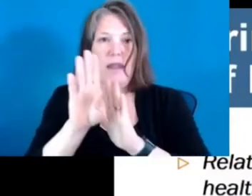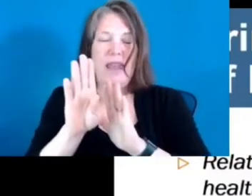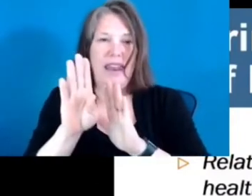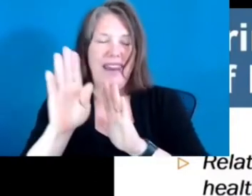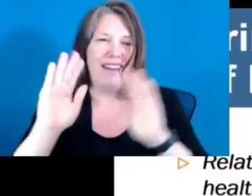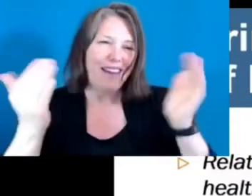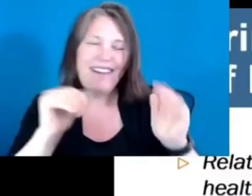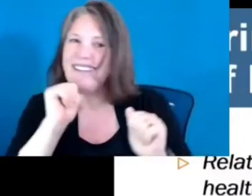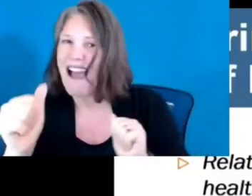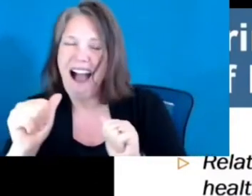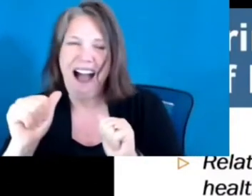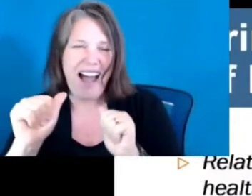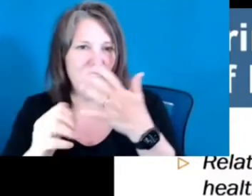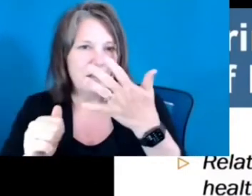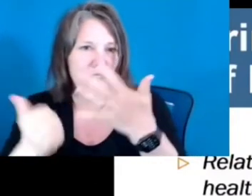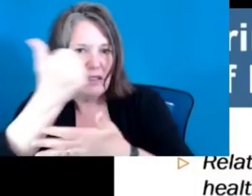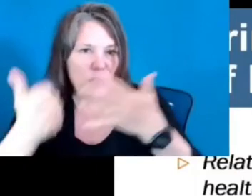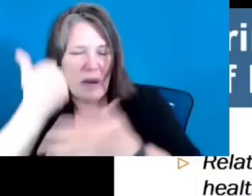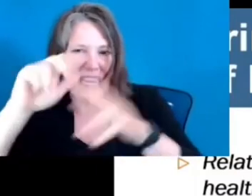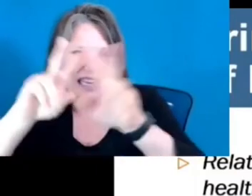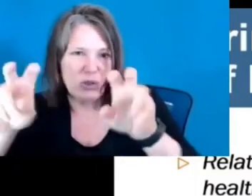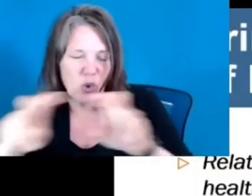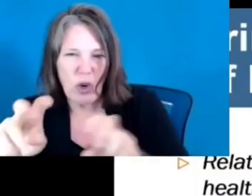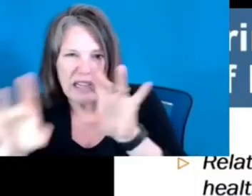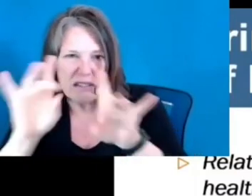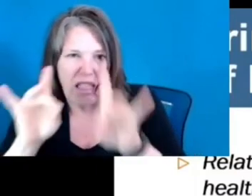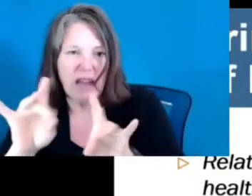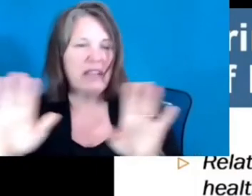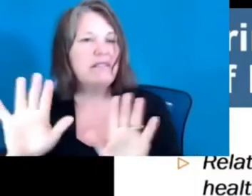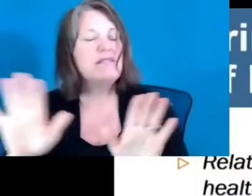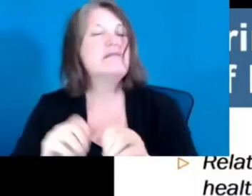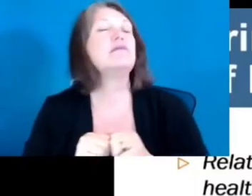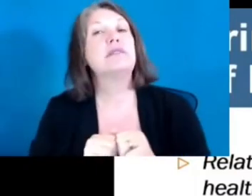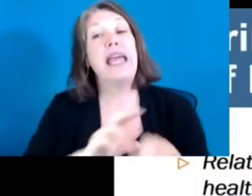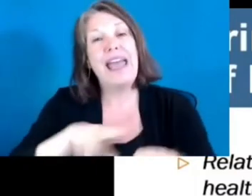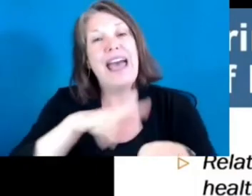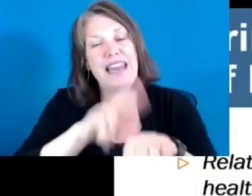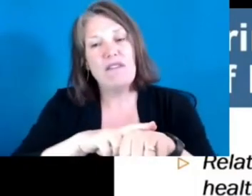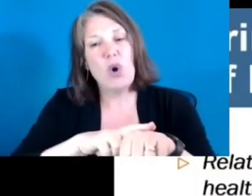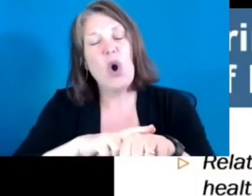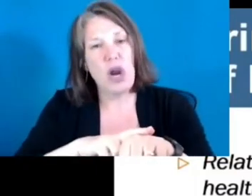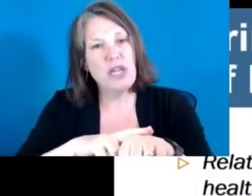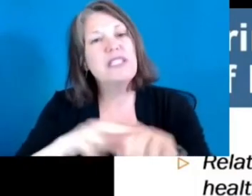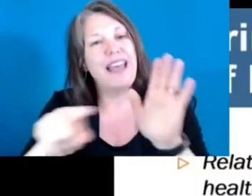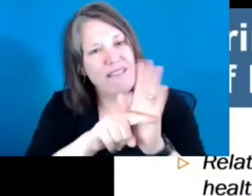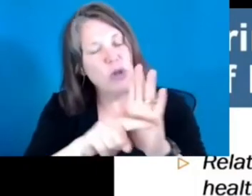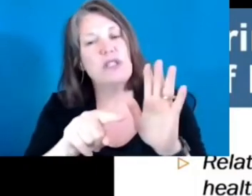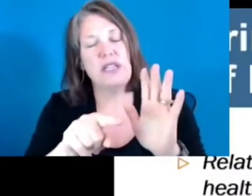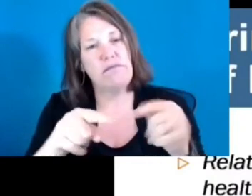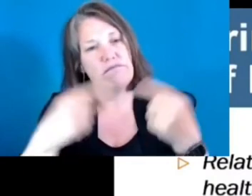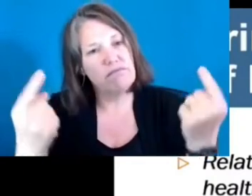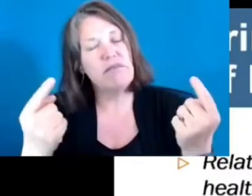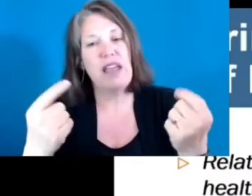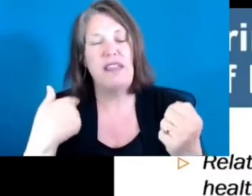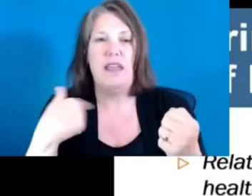And of course, adversity affects learning. Effective schools have to be trauma-informed and healing focused. And we know a great deal about how